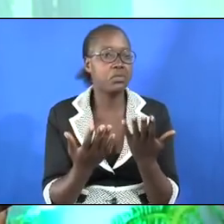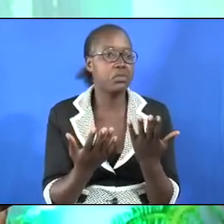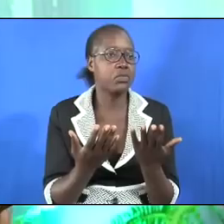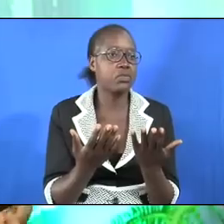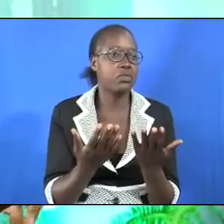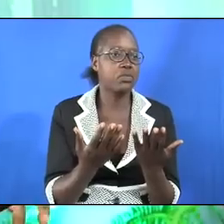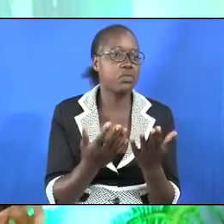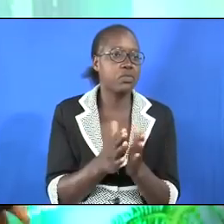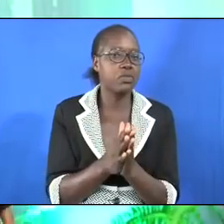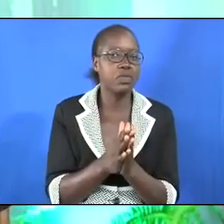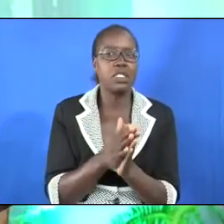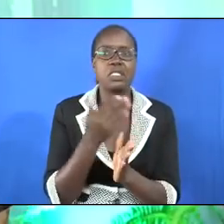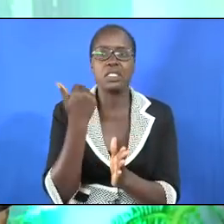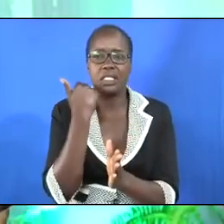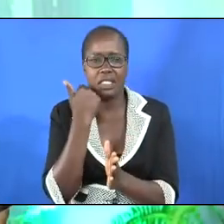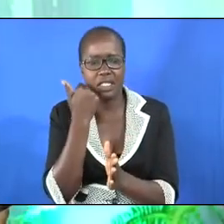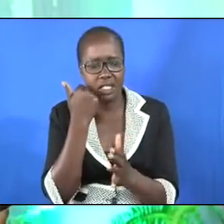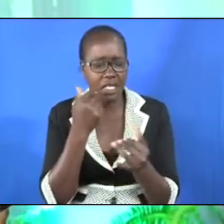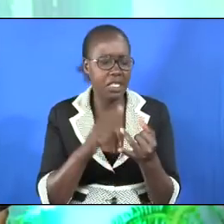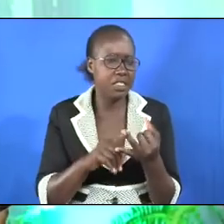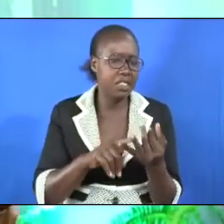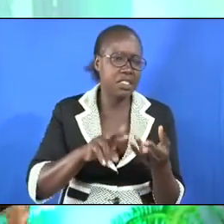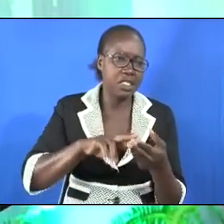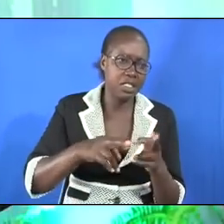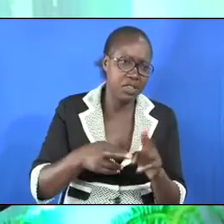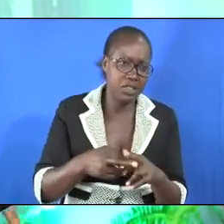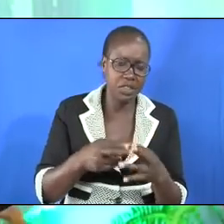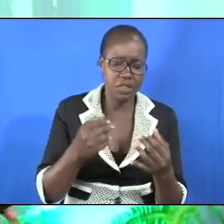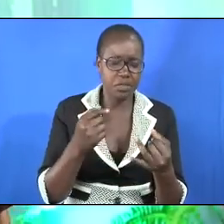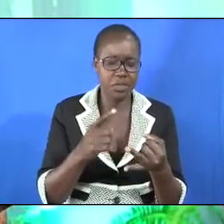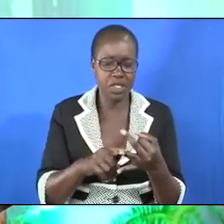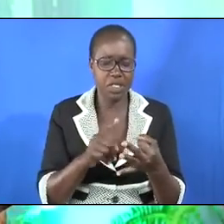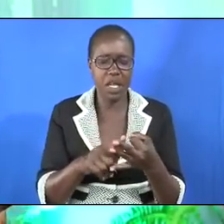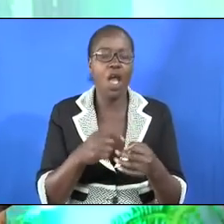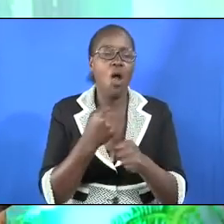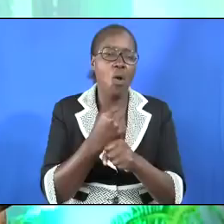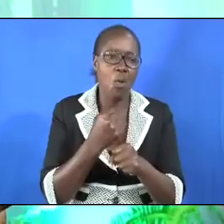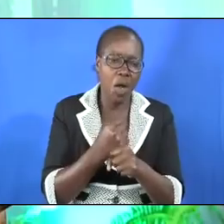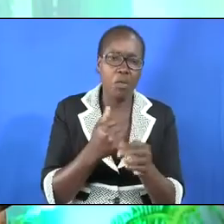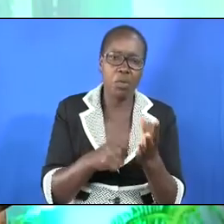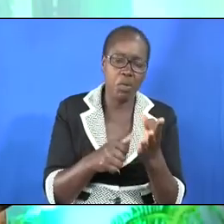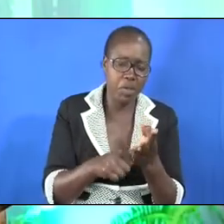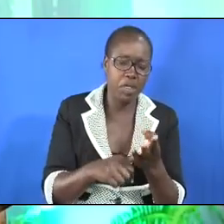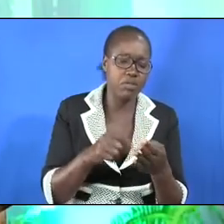or a relational challenge, work-related issues,